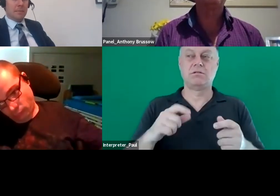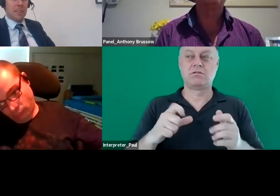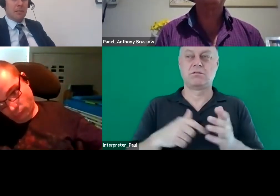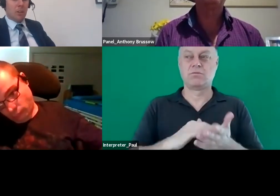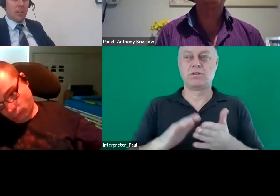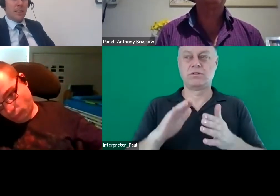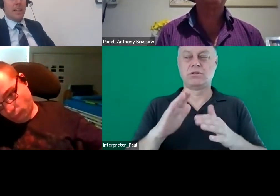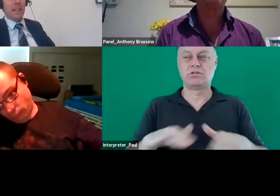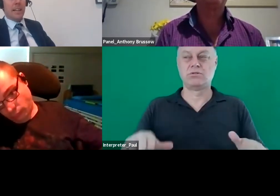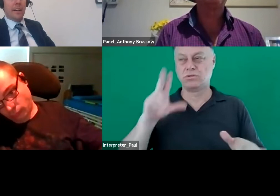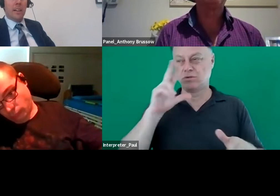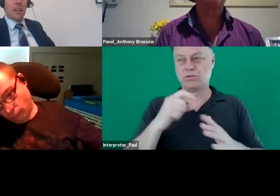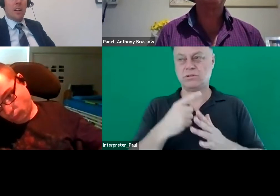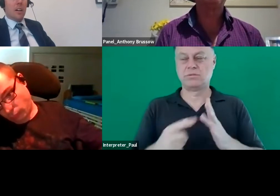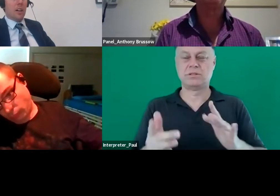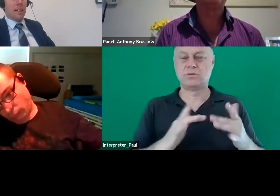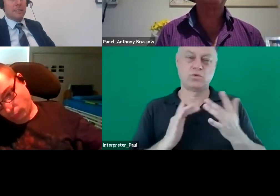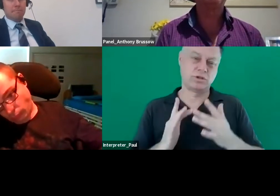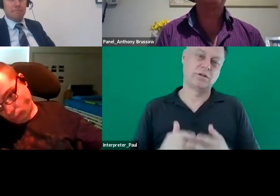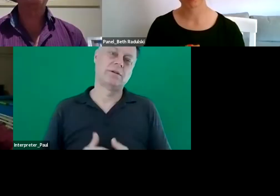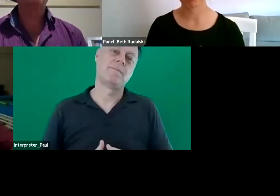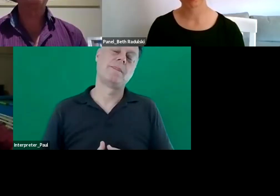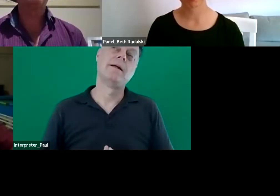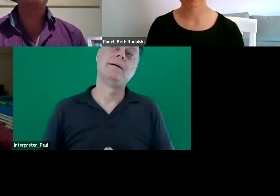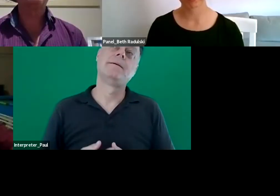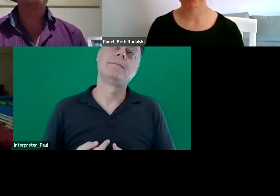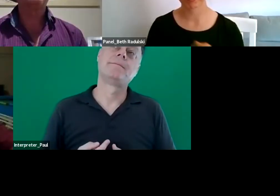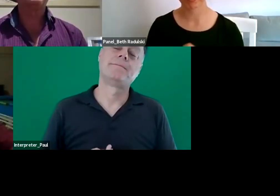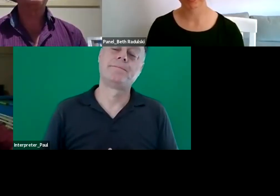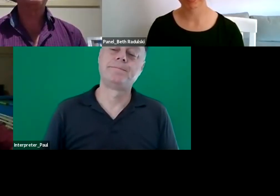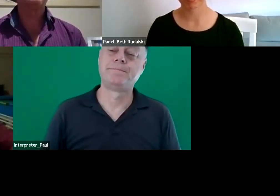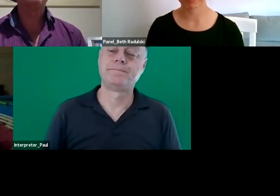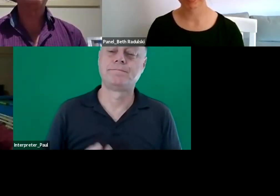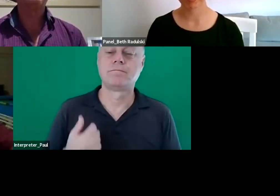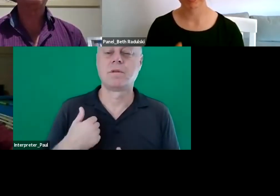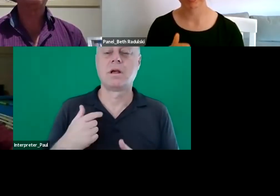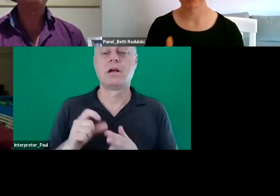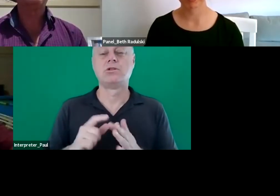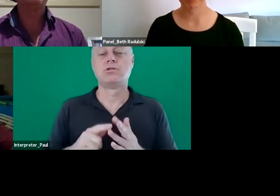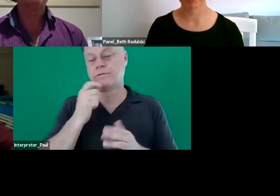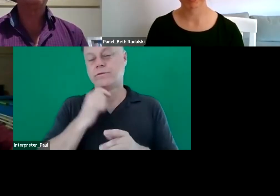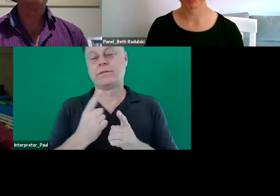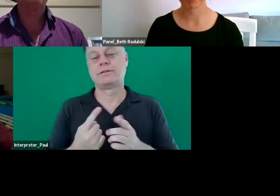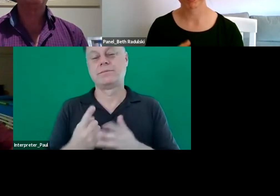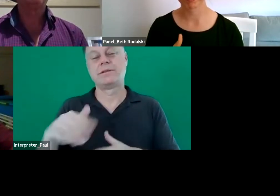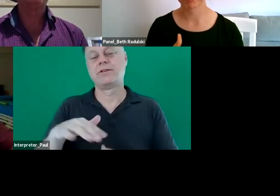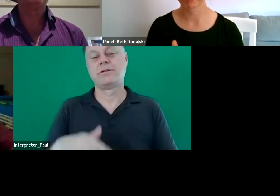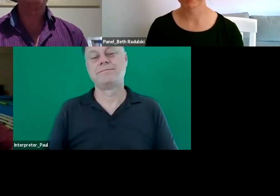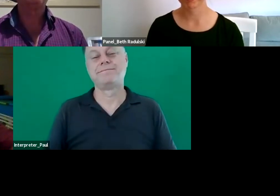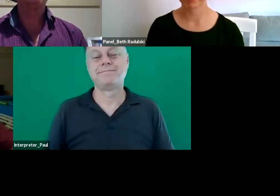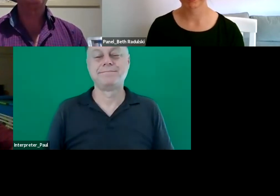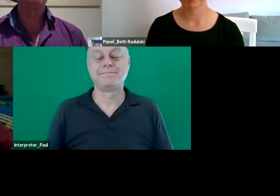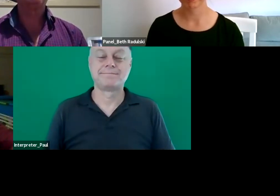youth disability network and i have done a little bit in this space pretty much